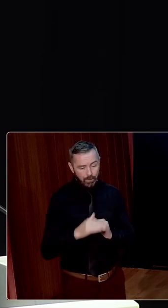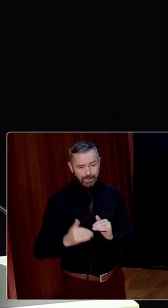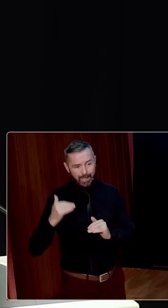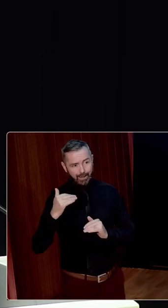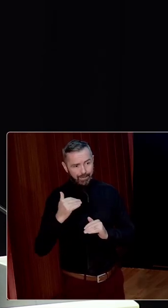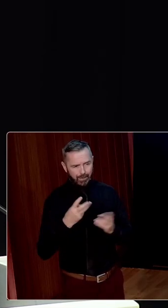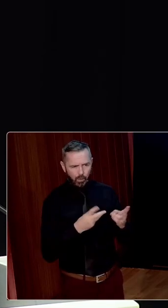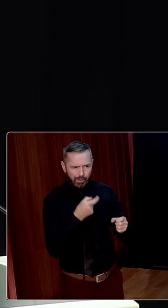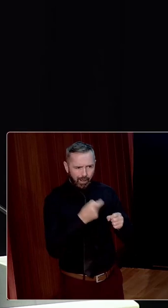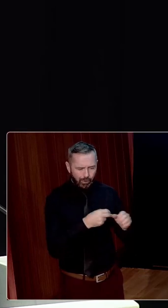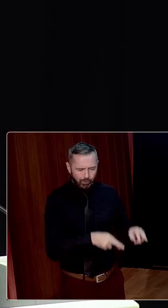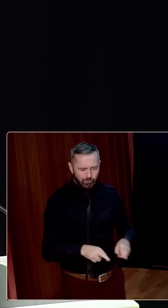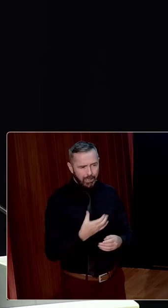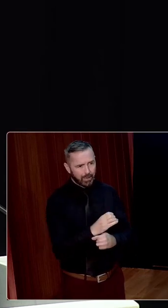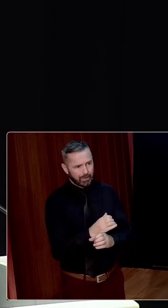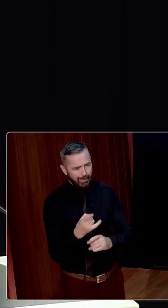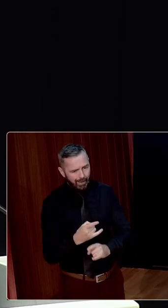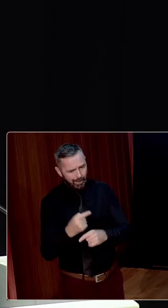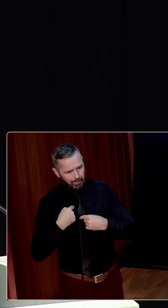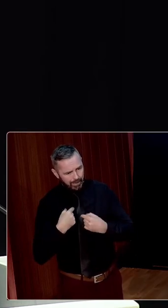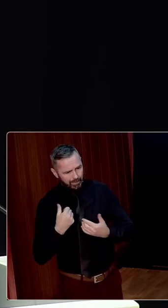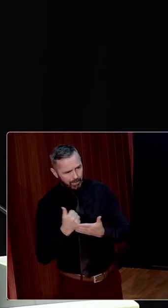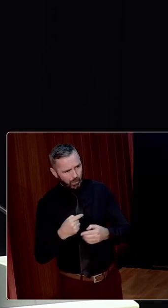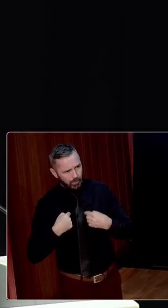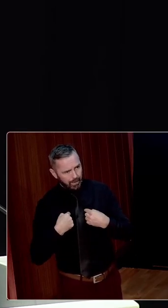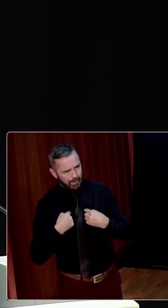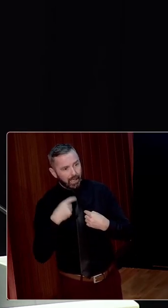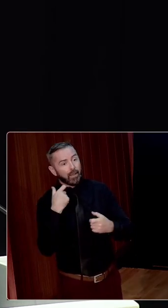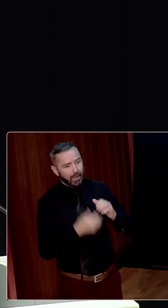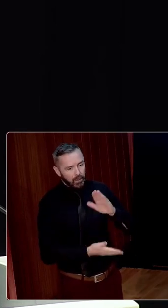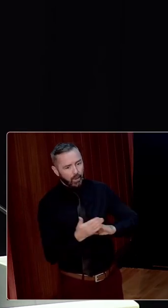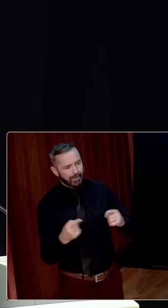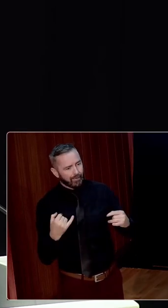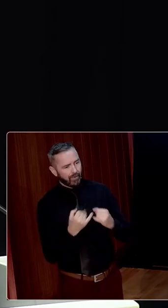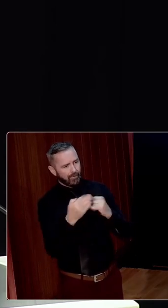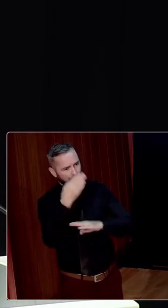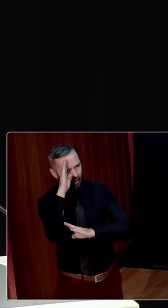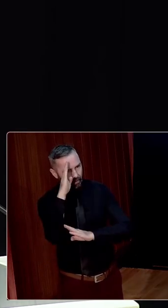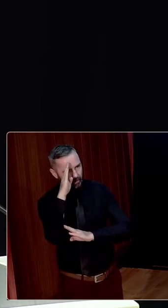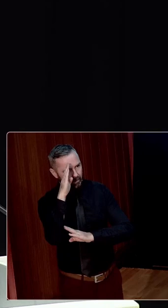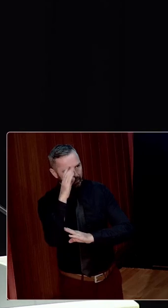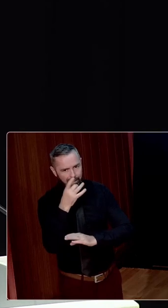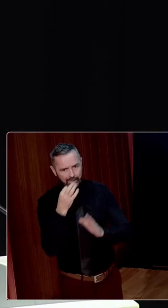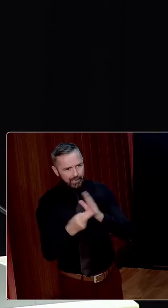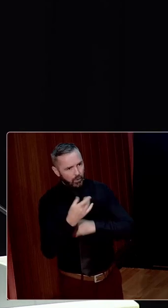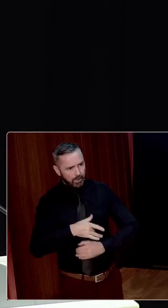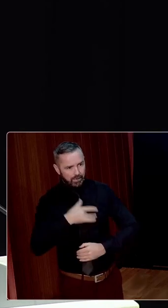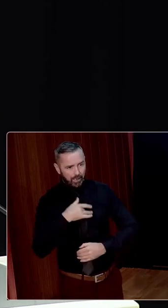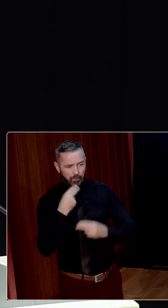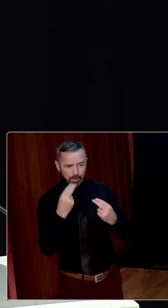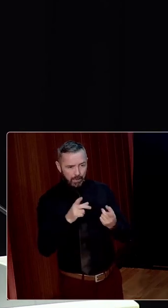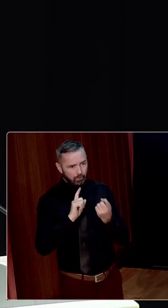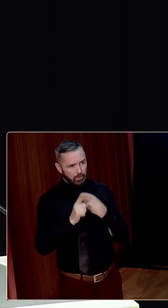work hard to rear them. Just as he was a help to me, he answered the call. And as he made the supreme sacrifice, I think I'm at least worth the